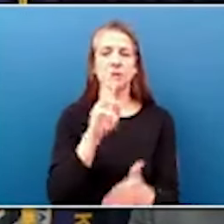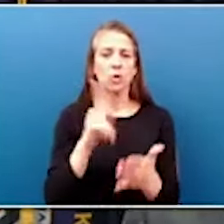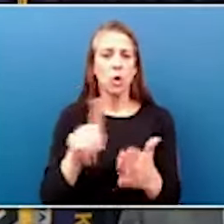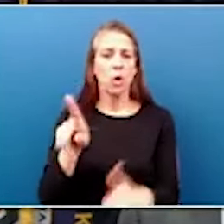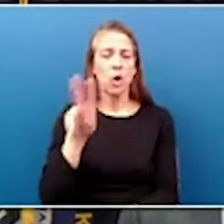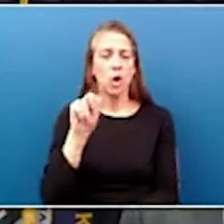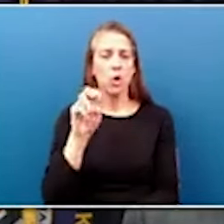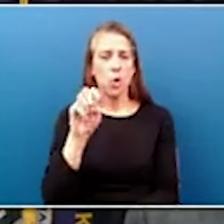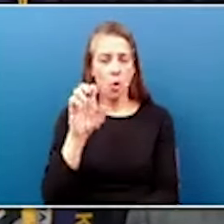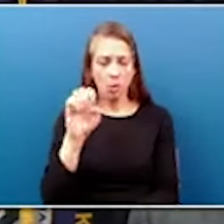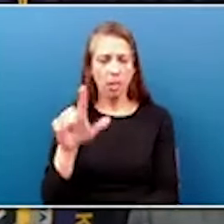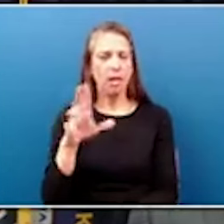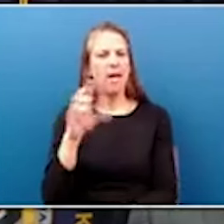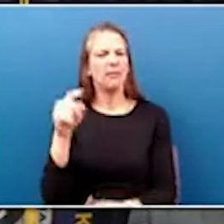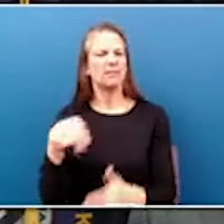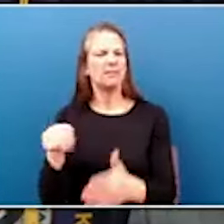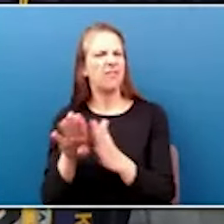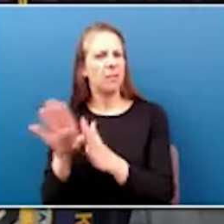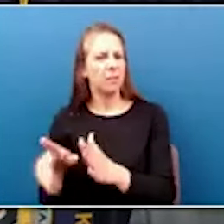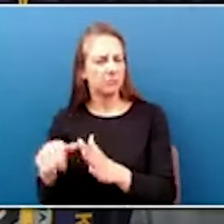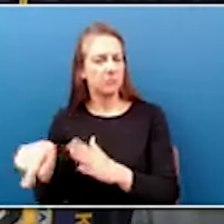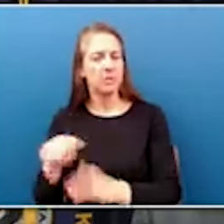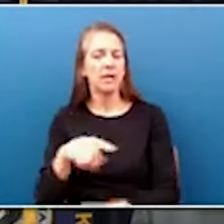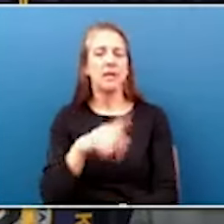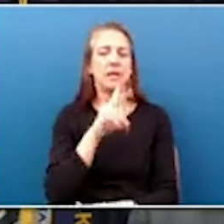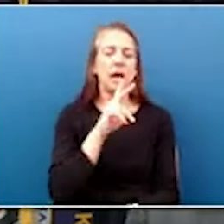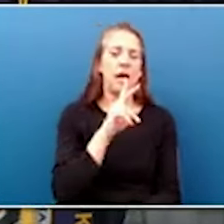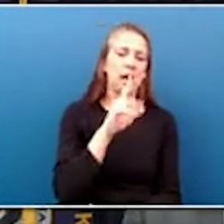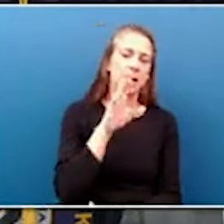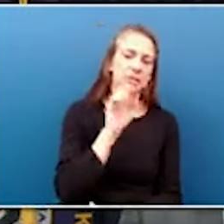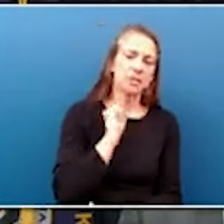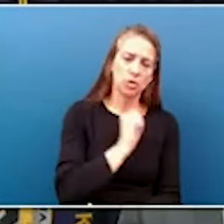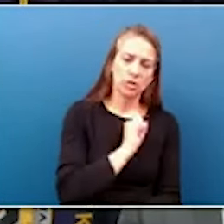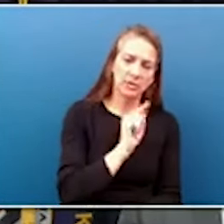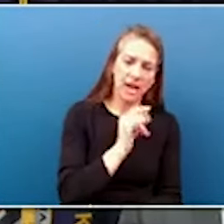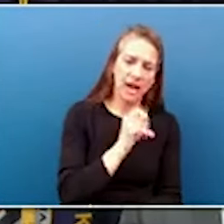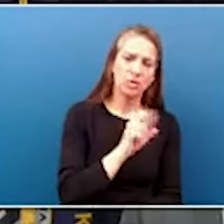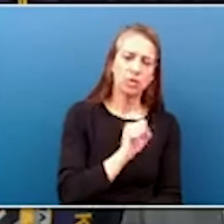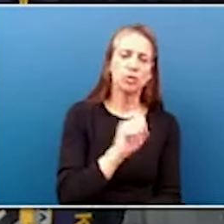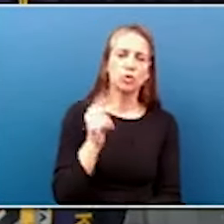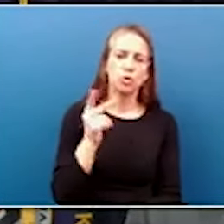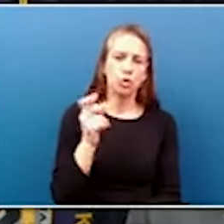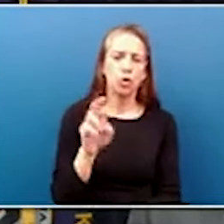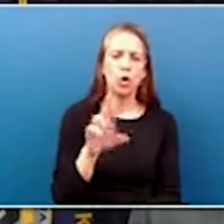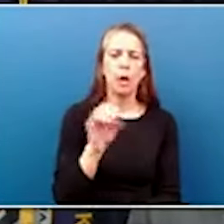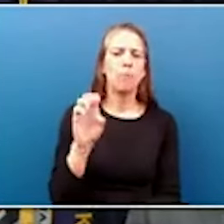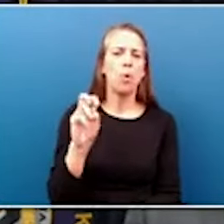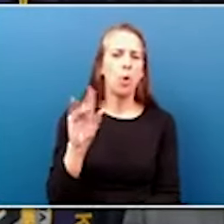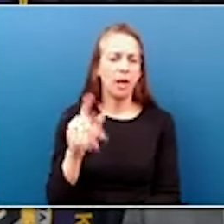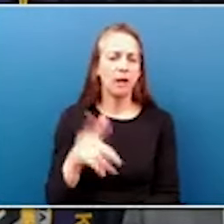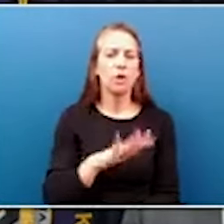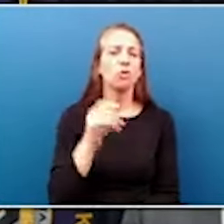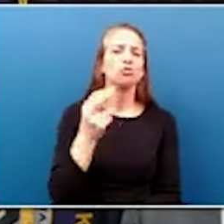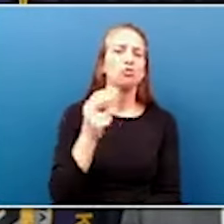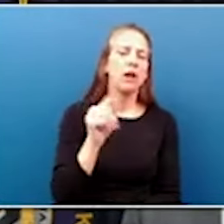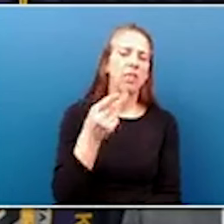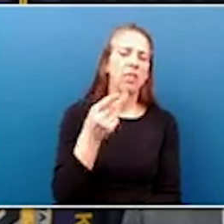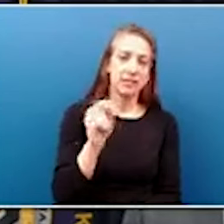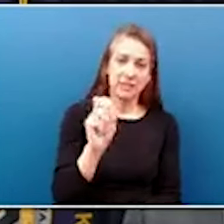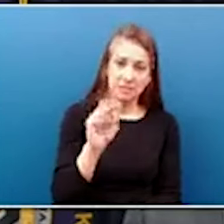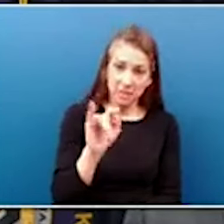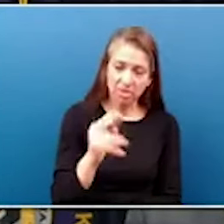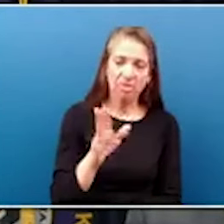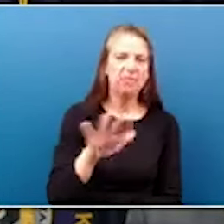Also, Senate President Stivers, Senator Turner, and Representative Bowling, as well as Jonathan Smith and Colter Minnix for their support.